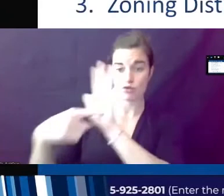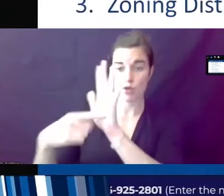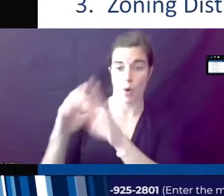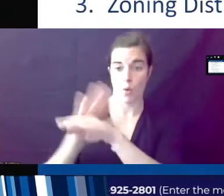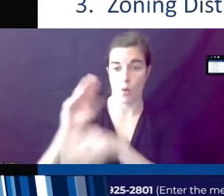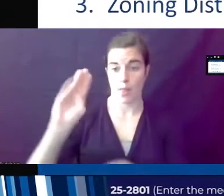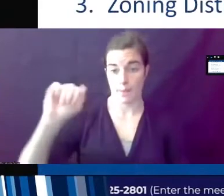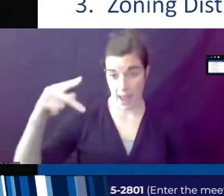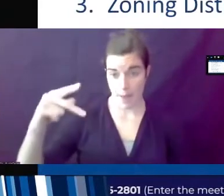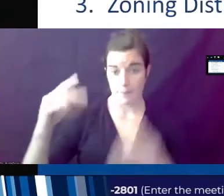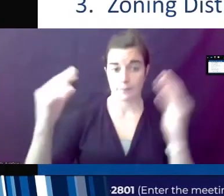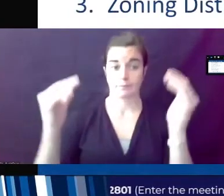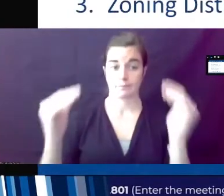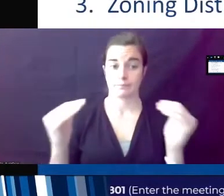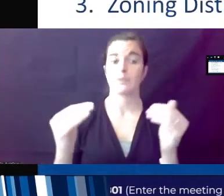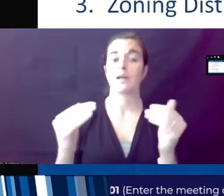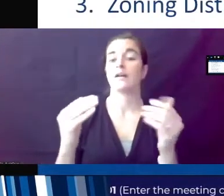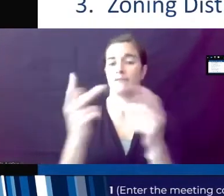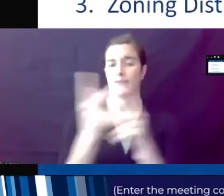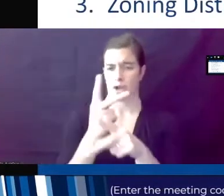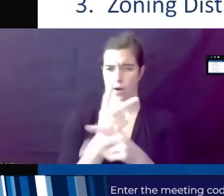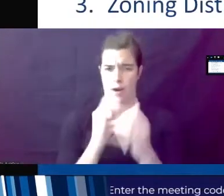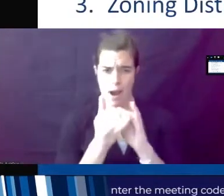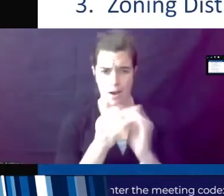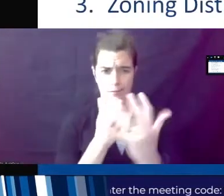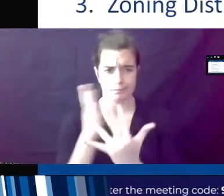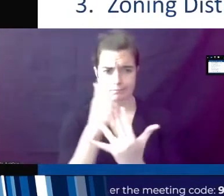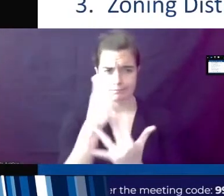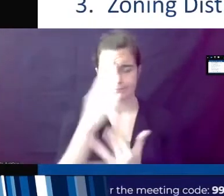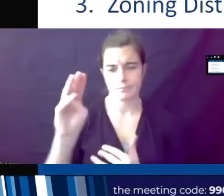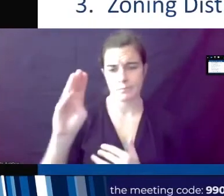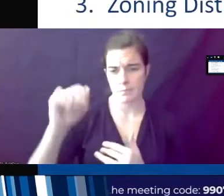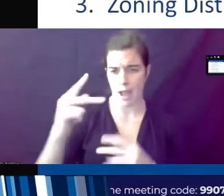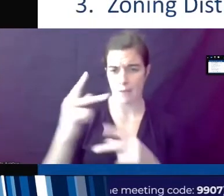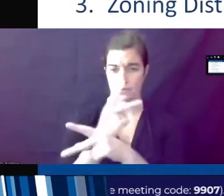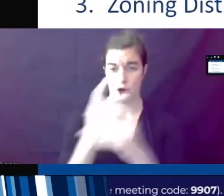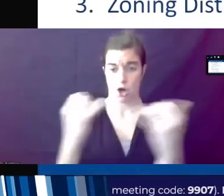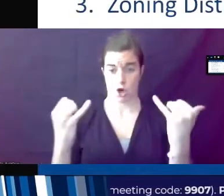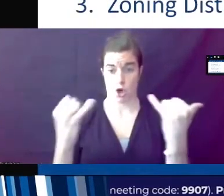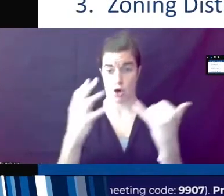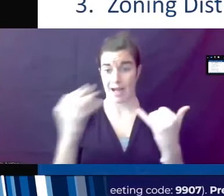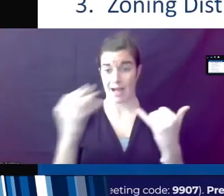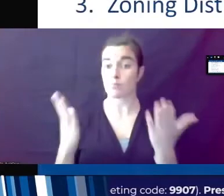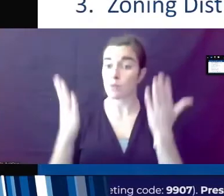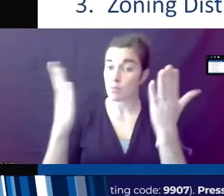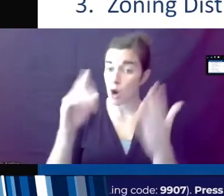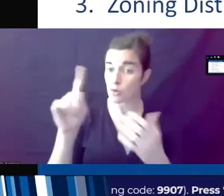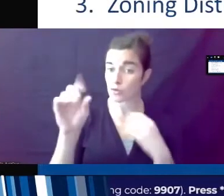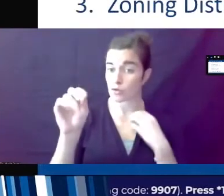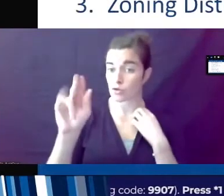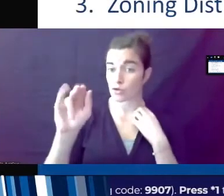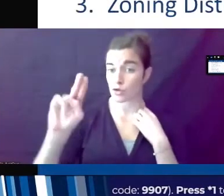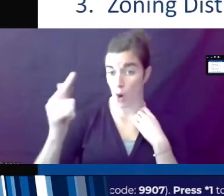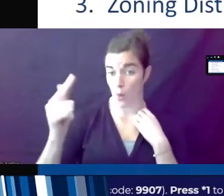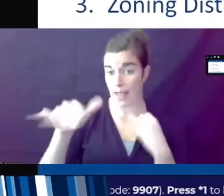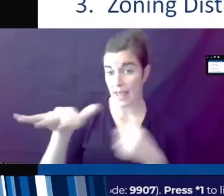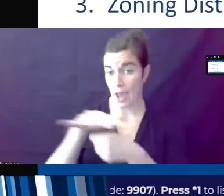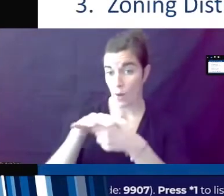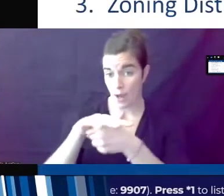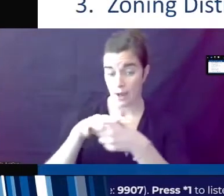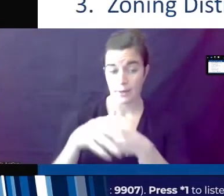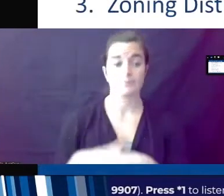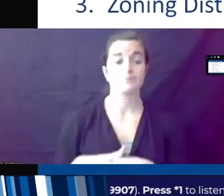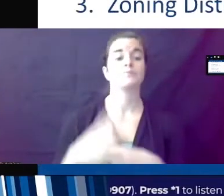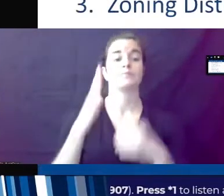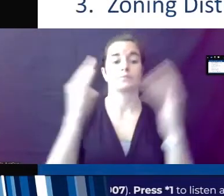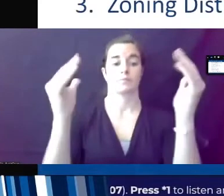Next, we will review how to navigate the maps to see what the current and proposed zoning is for a given parcel. We will